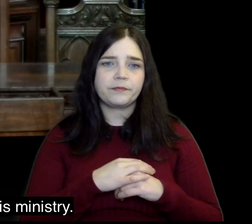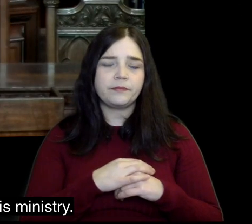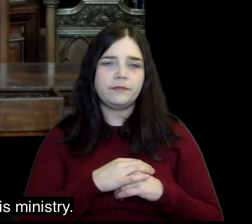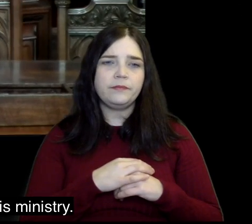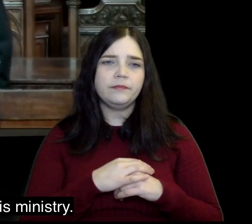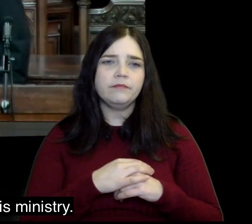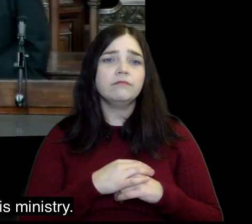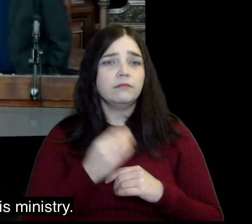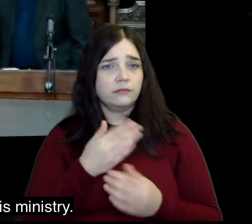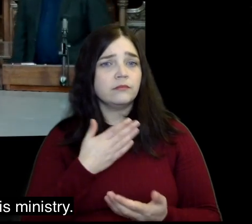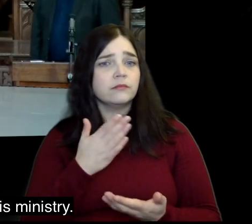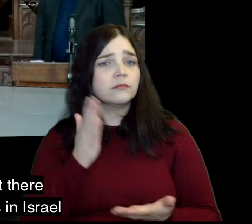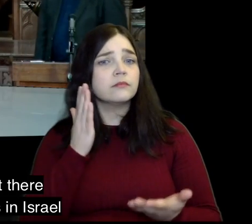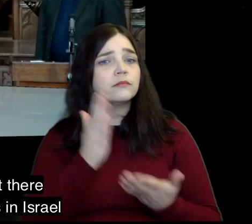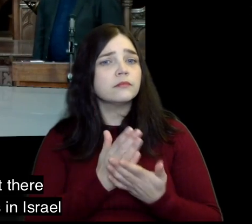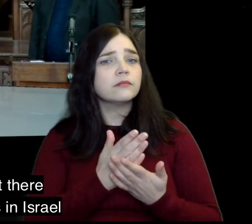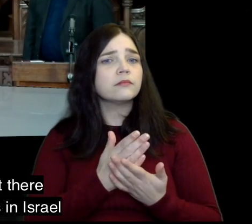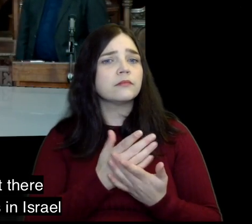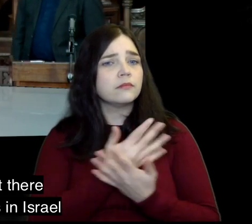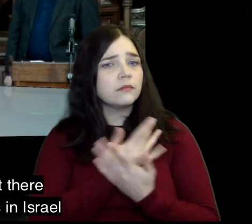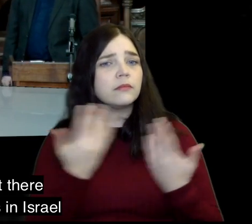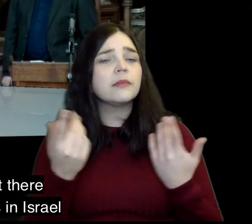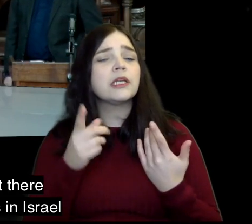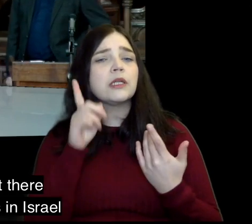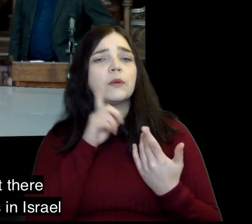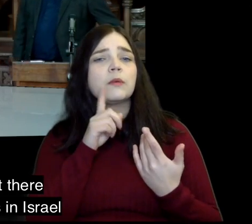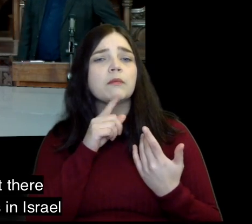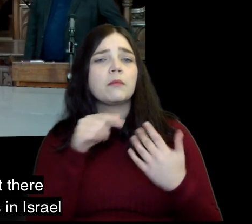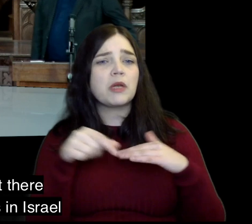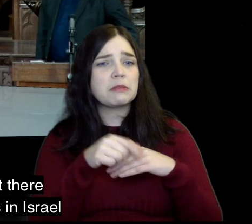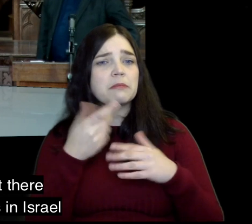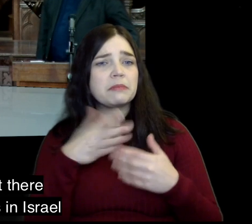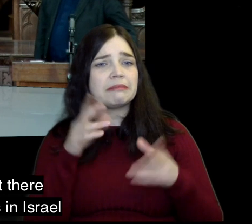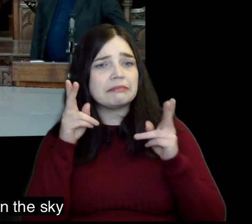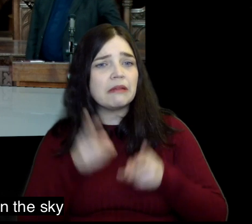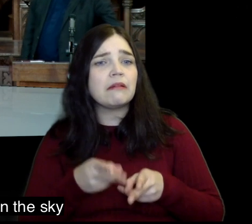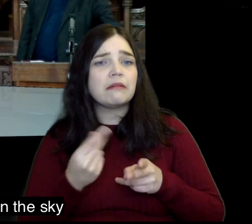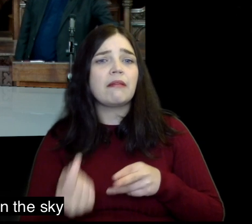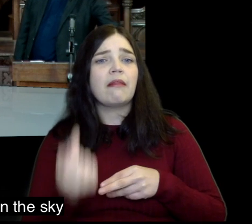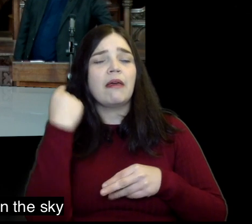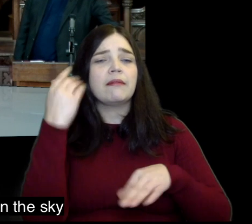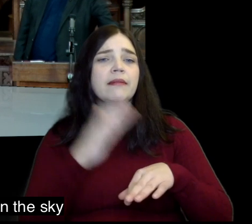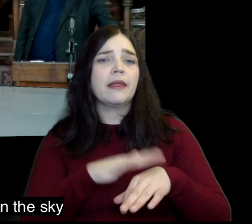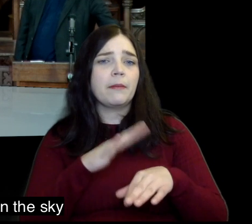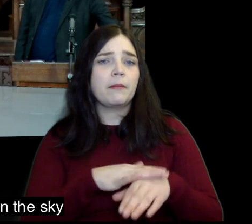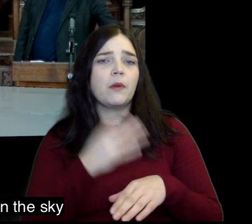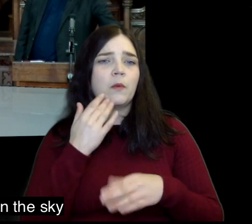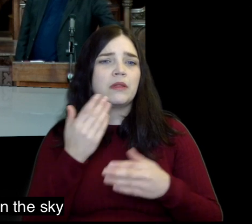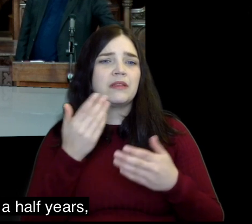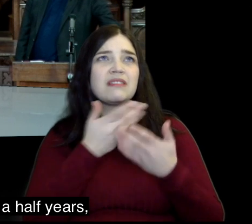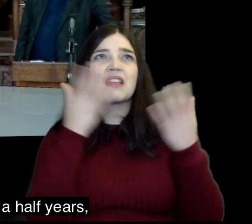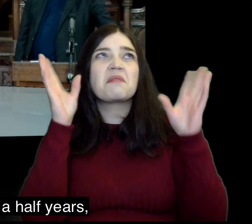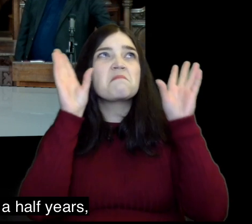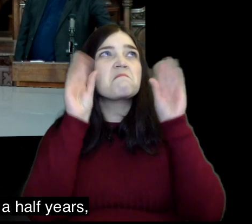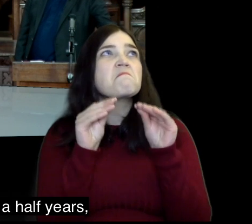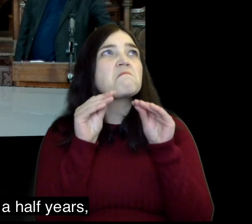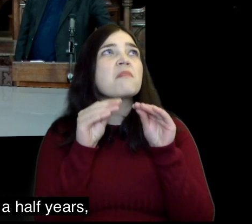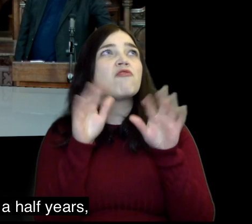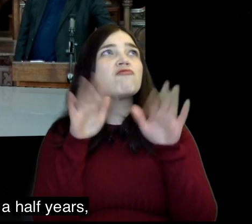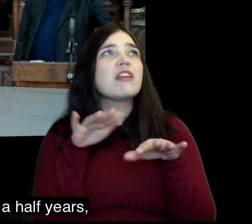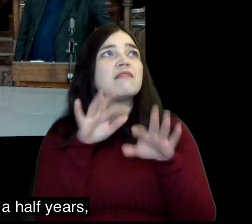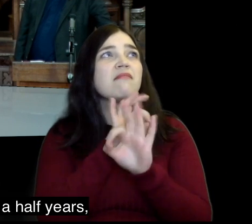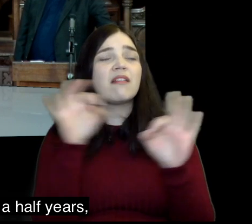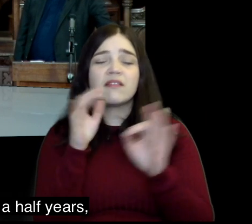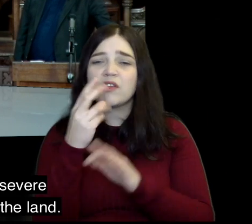in Nazareth at the beginning of his ministry I assure you that there were many widows in Israel in Elijah's